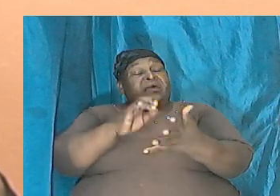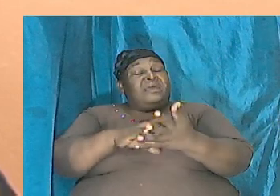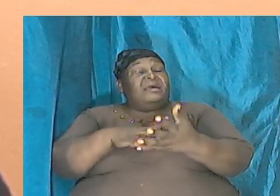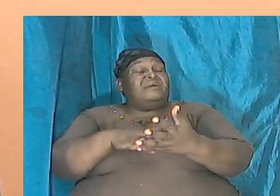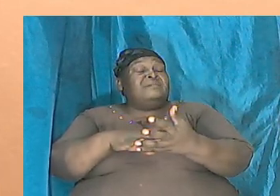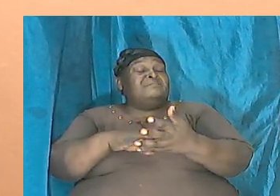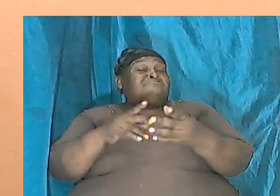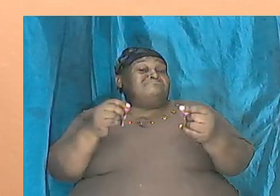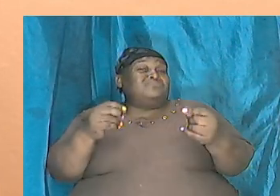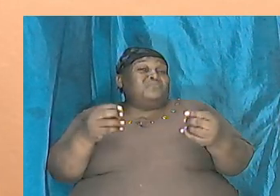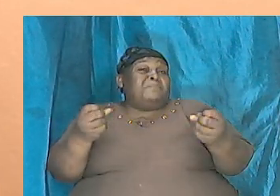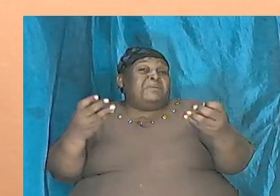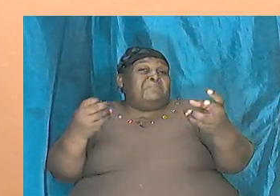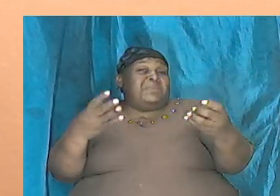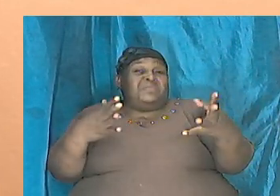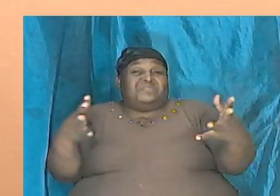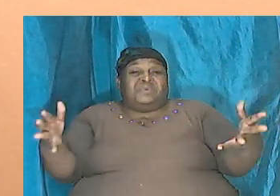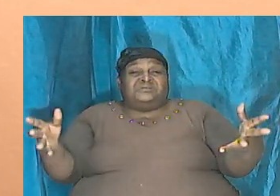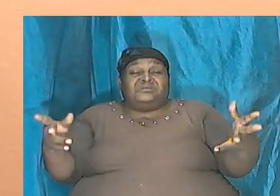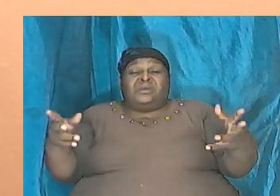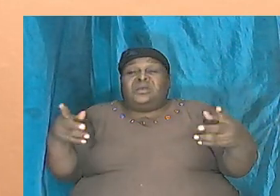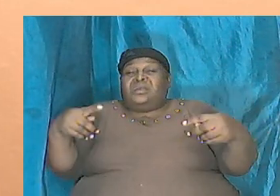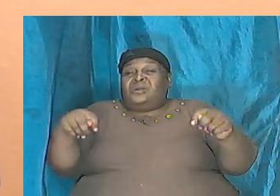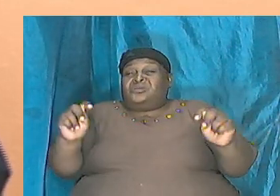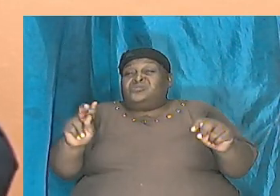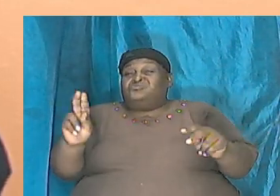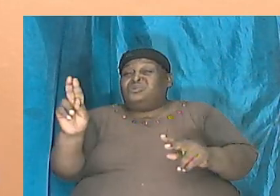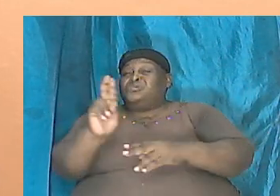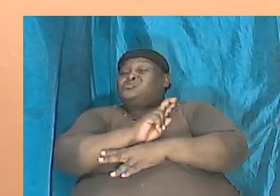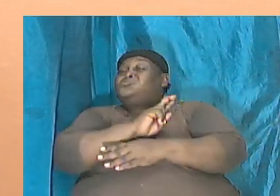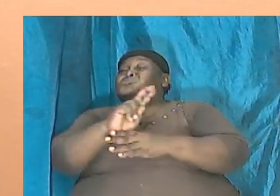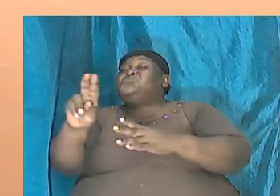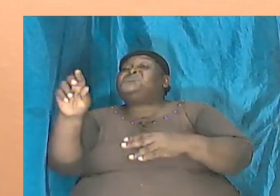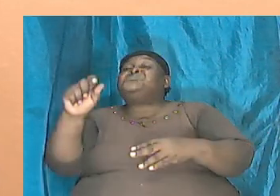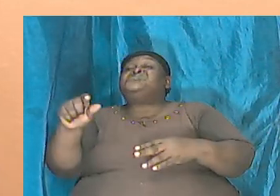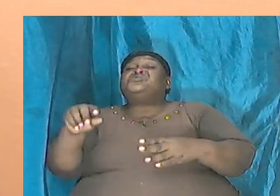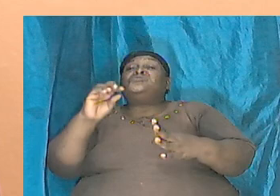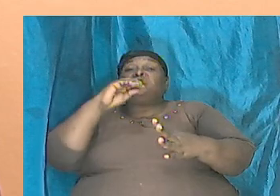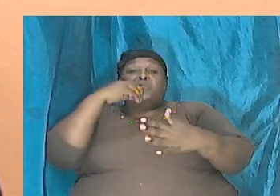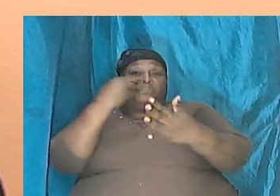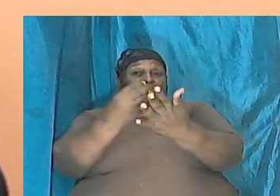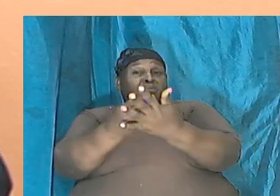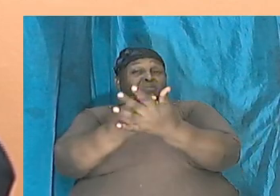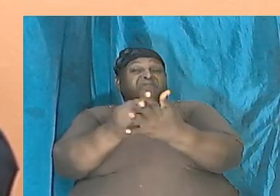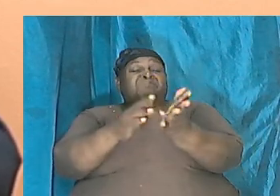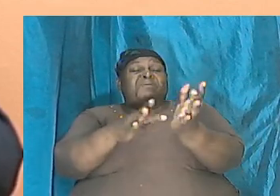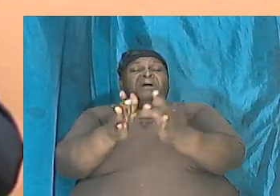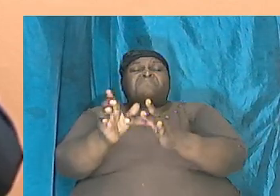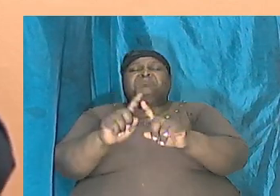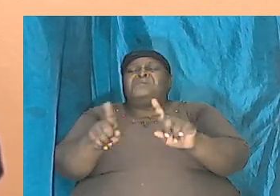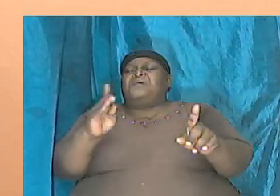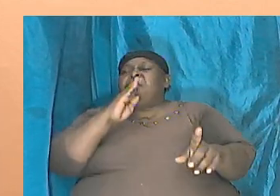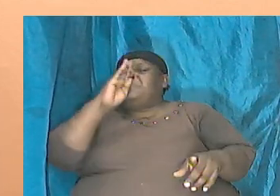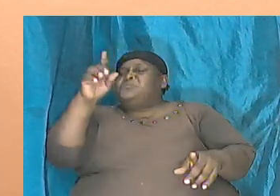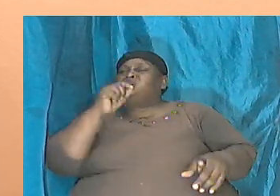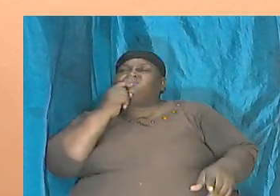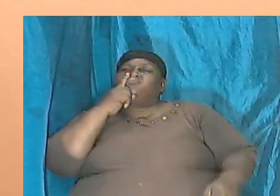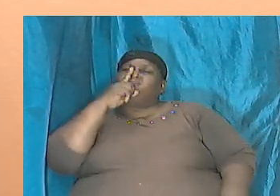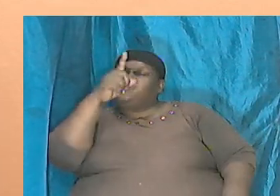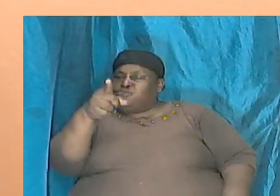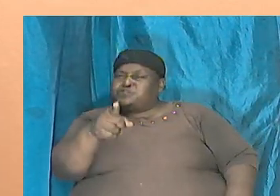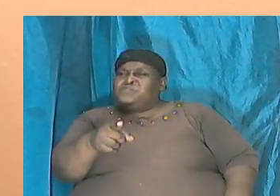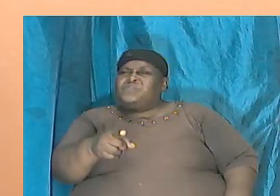things and they have tried to use this now to prove that the Bible cannot be true and to therefore